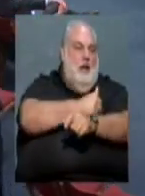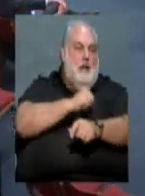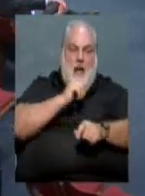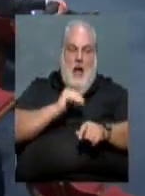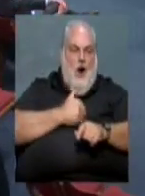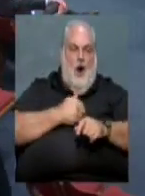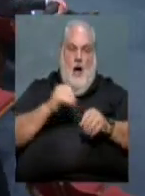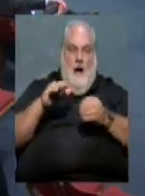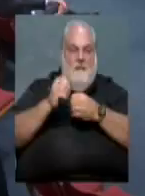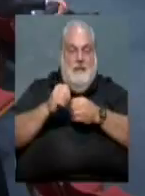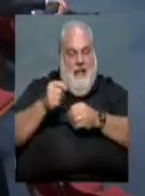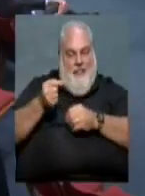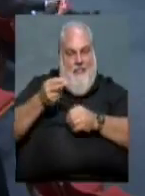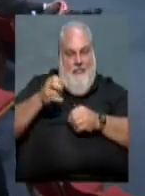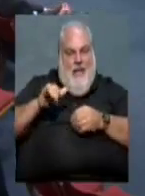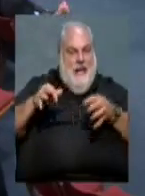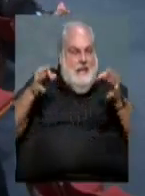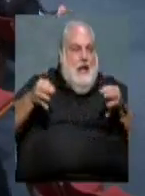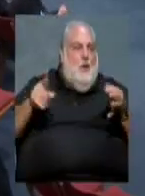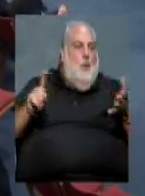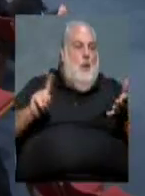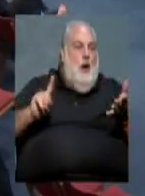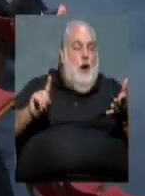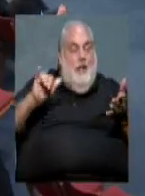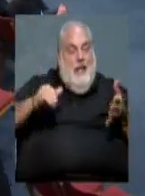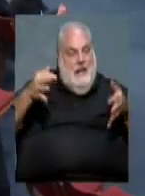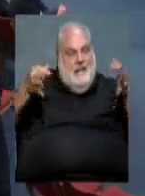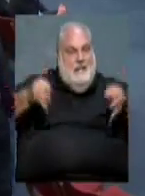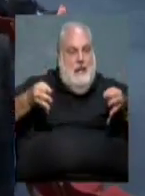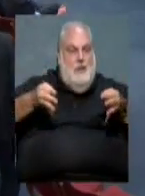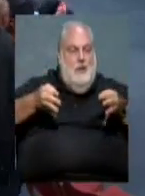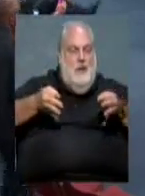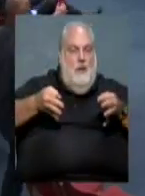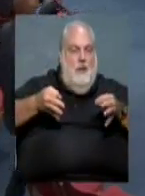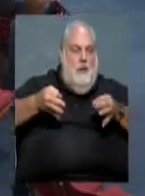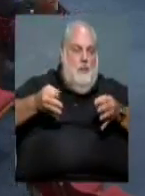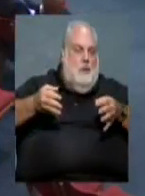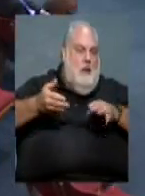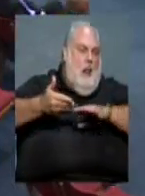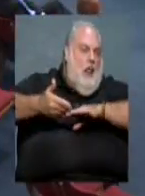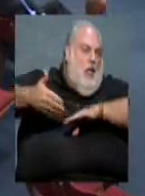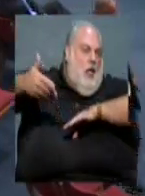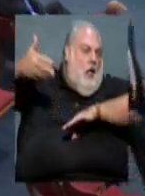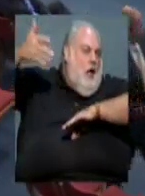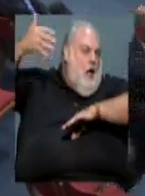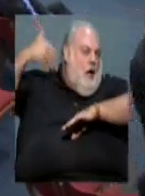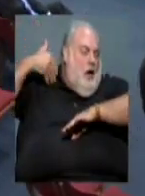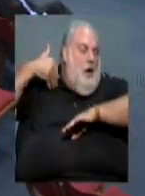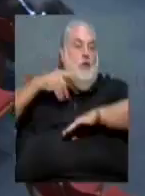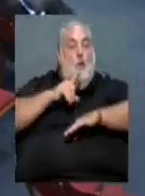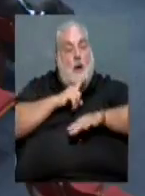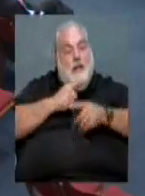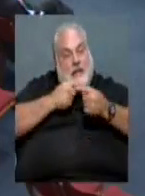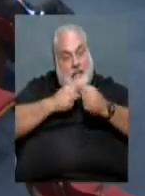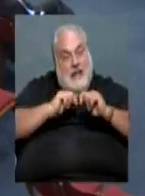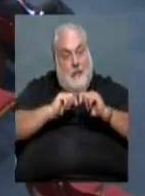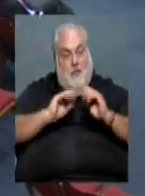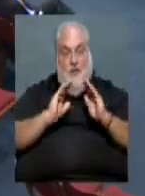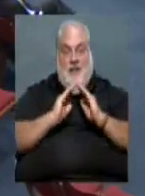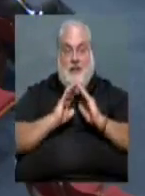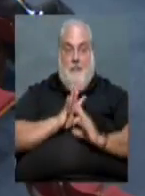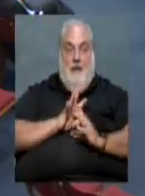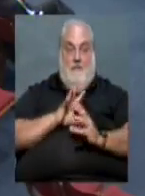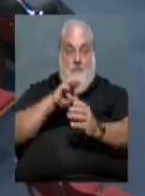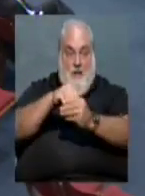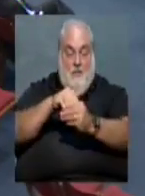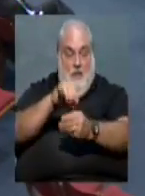they choose where they're going to be prosecuted. That decision was made long ago. So, there was an attempt by the city to be involved